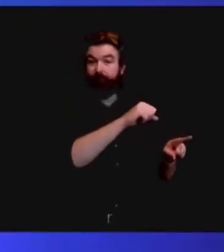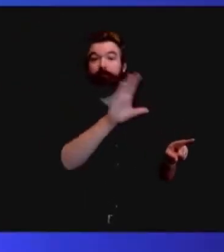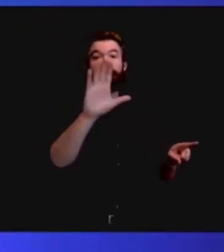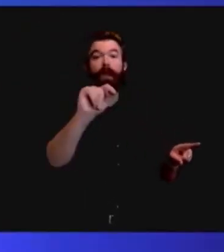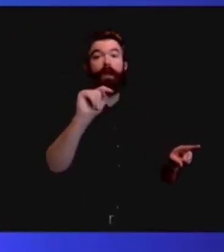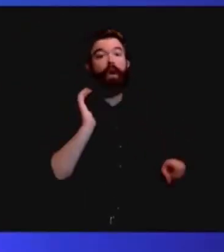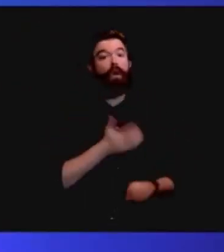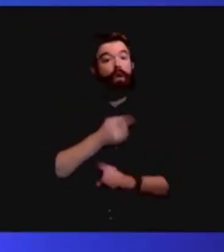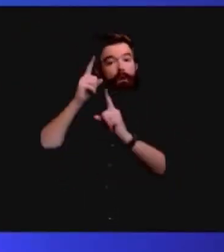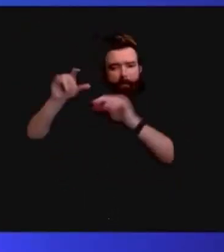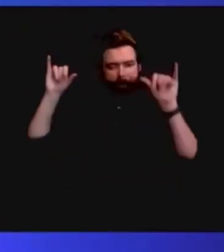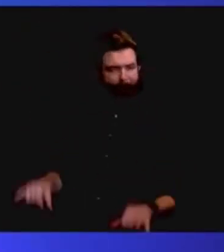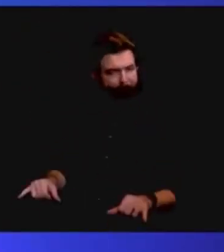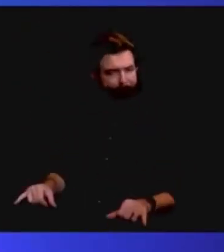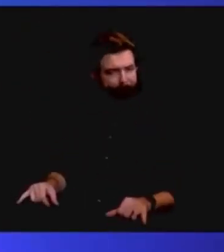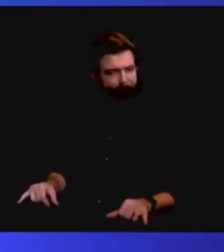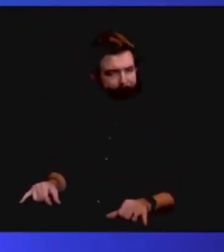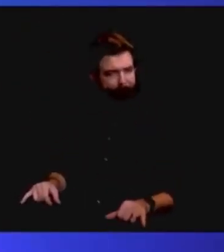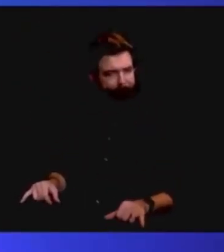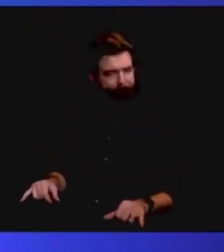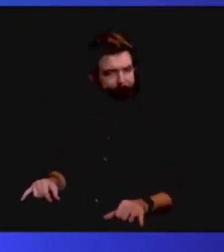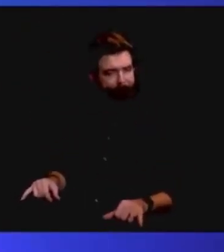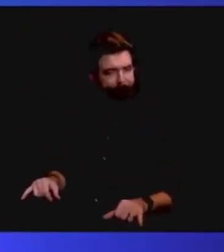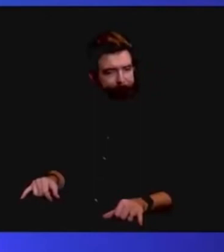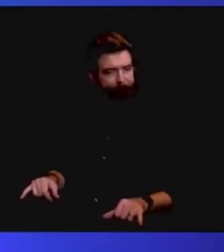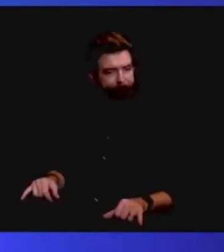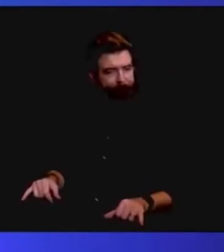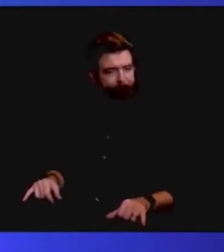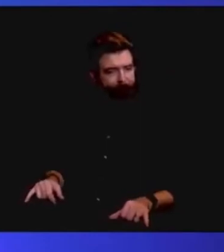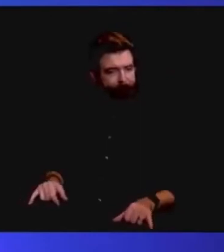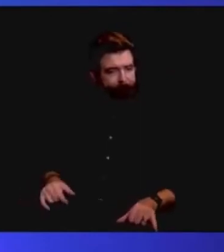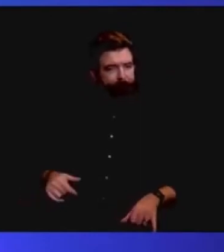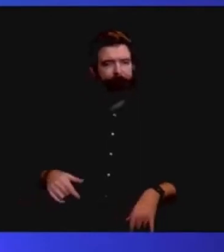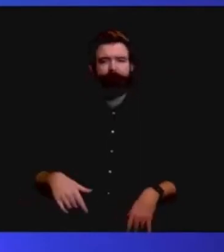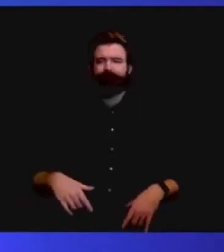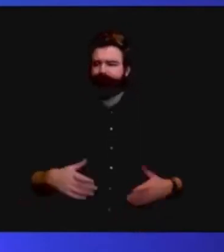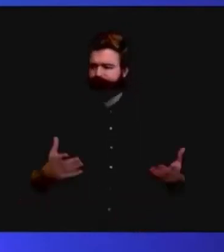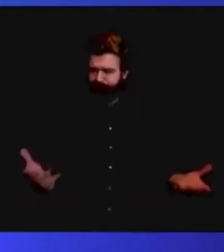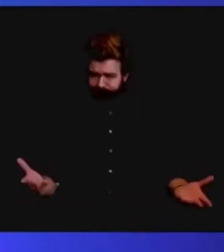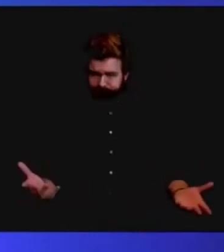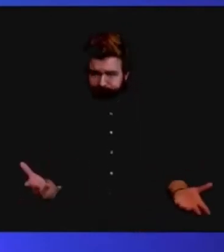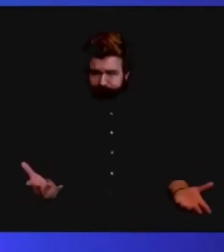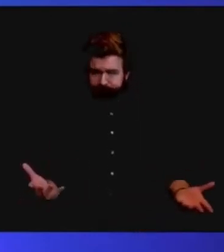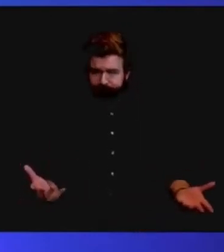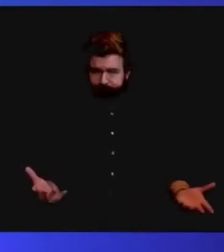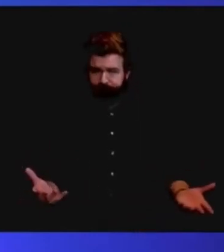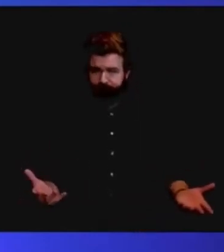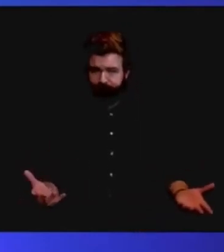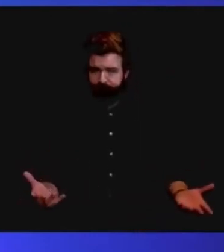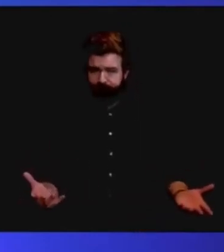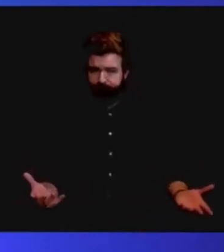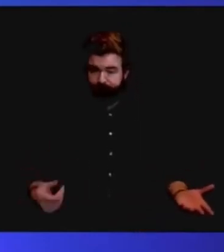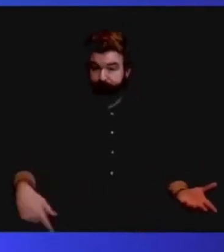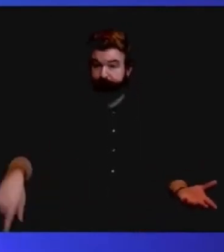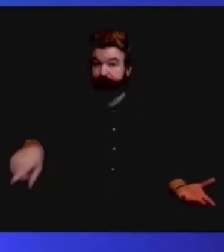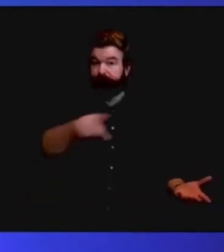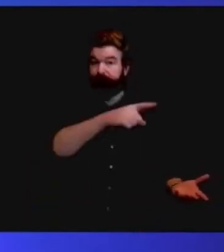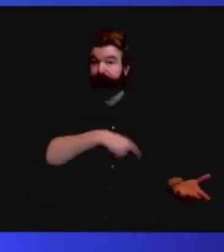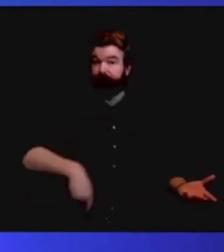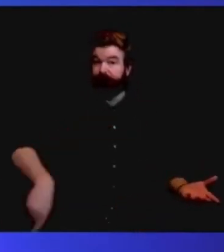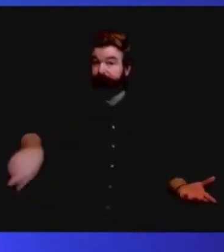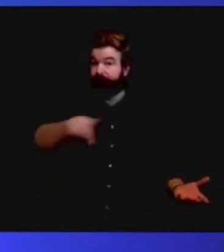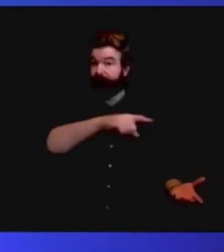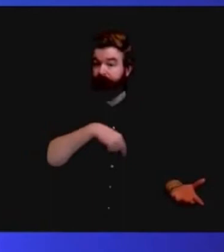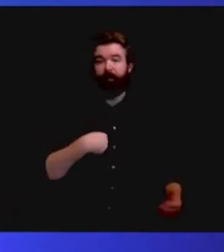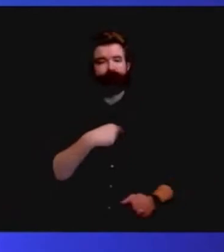When I first asked for the privilege to serve as your governor, I pledged to do what was right, not for my next election, but for the next